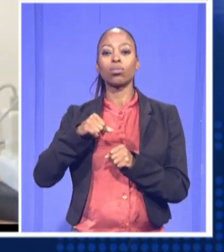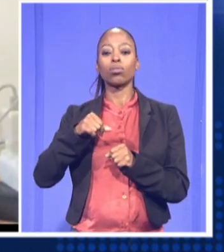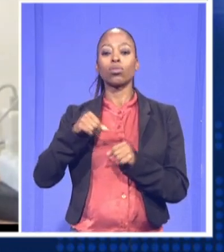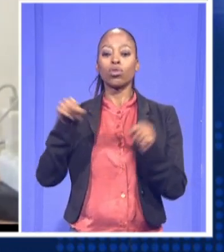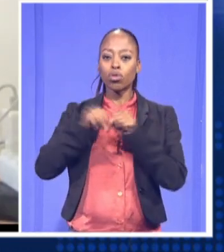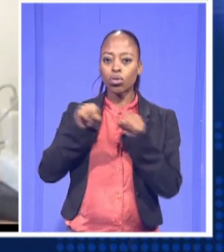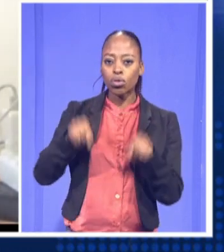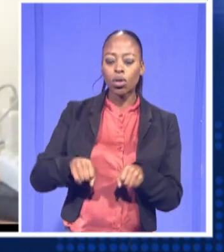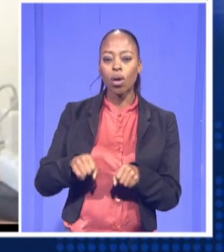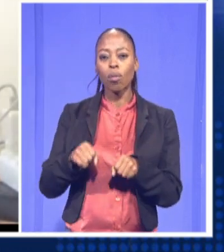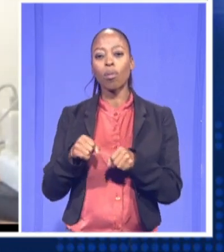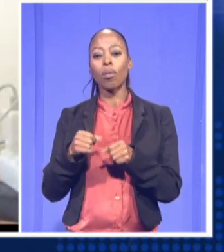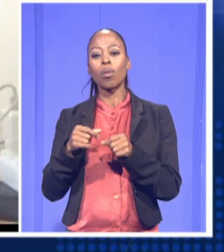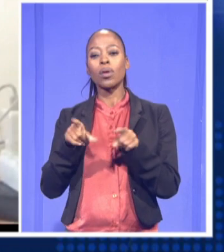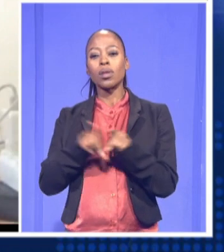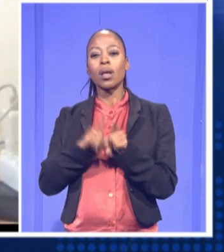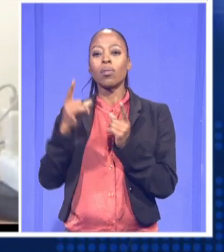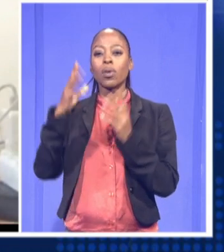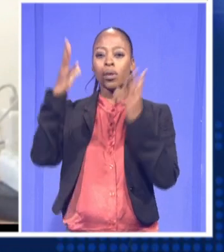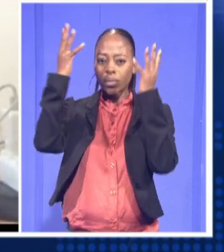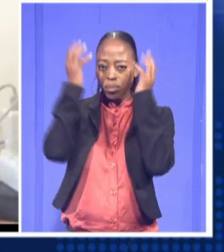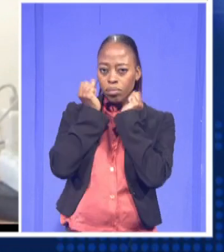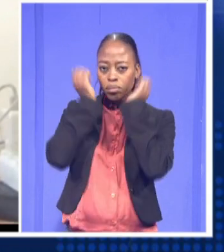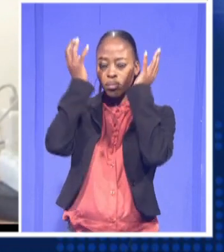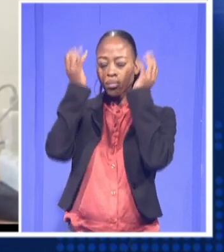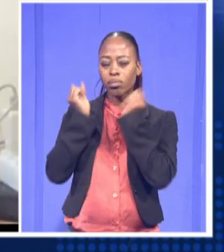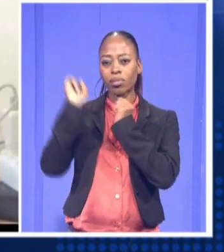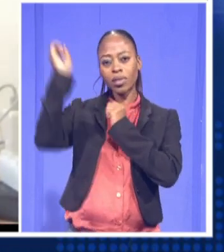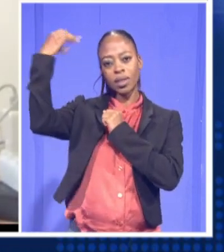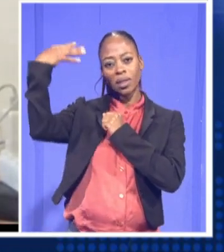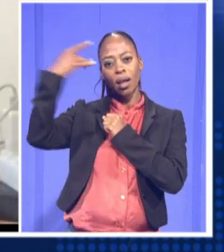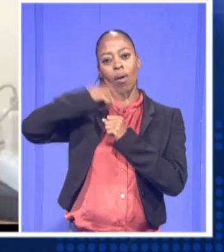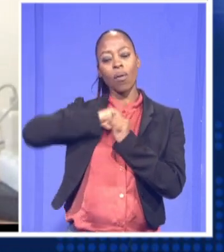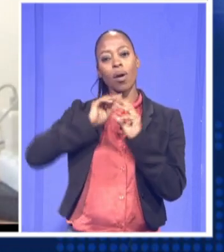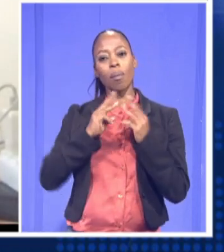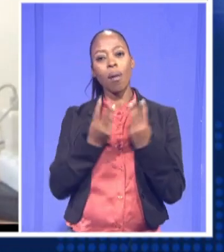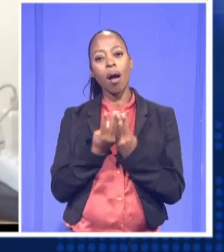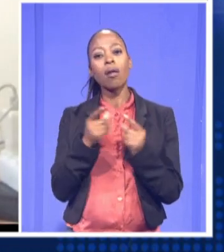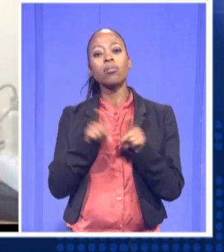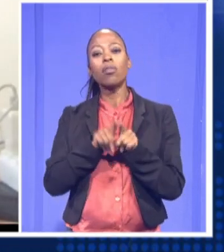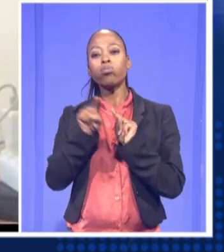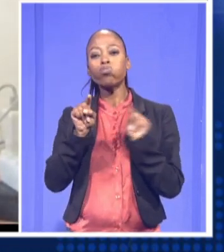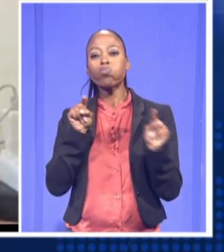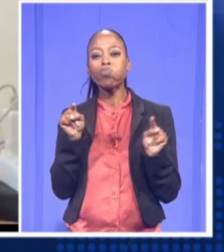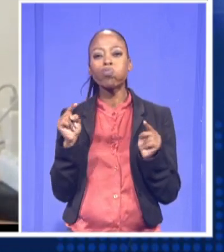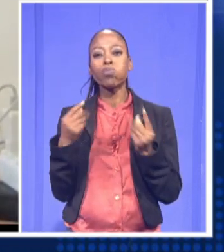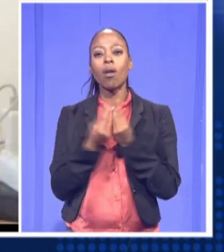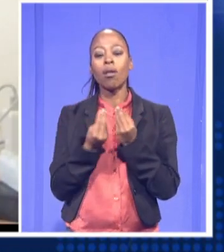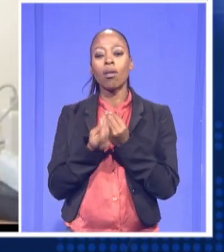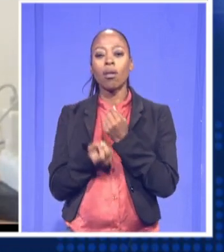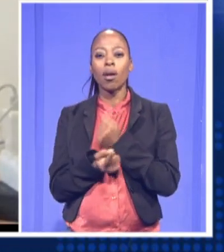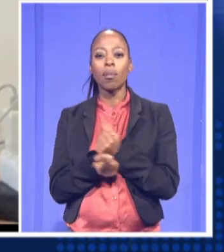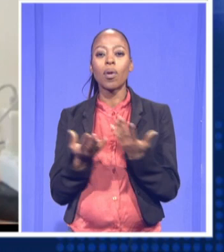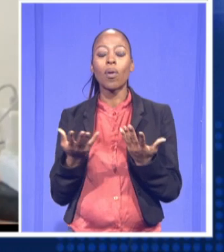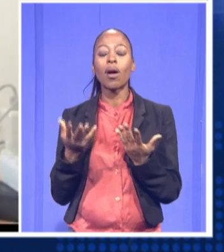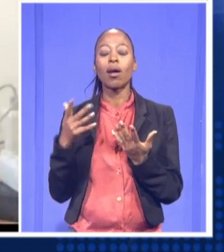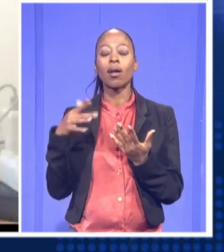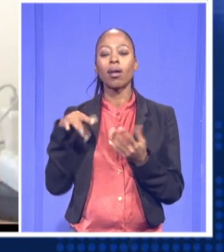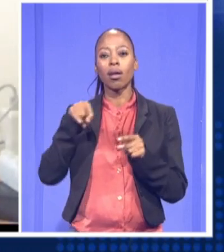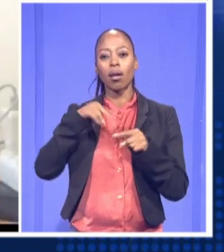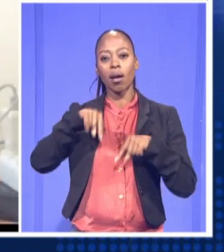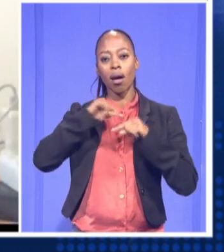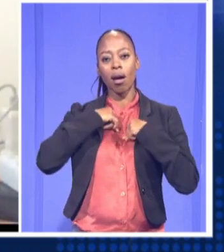us, of course, orbiting the sun as a planet, as do all the other planets in our solar system.